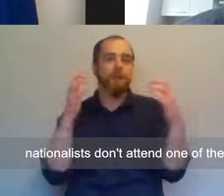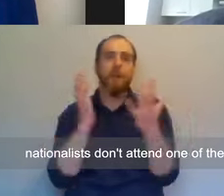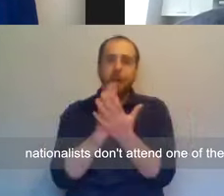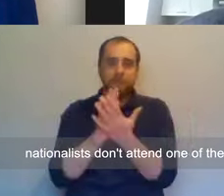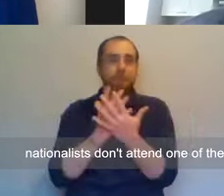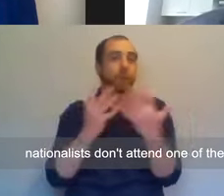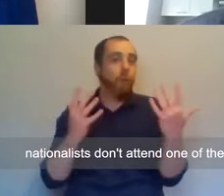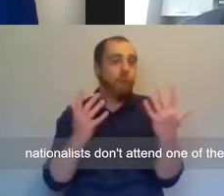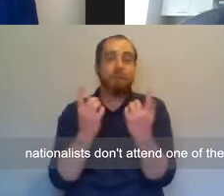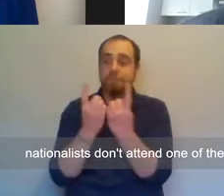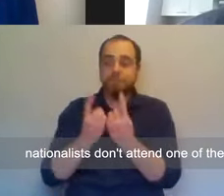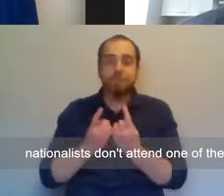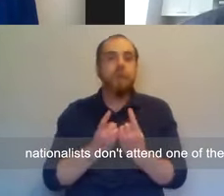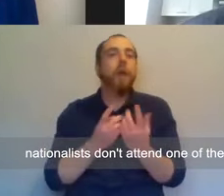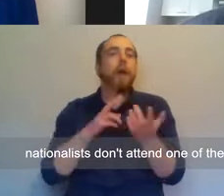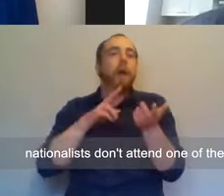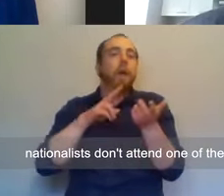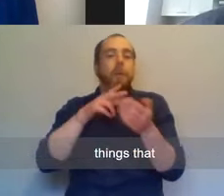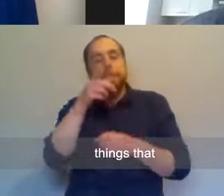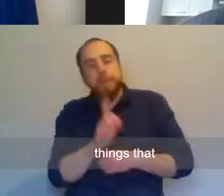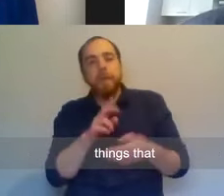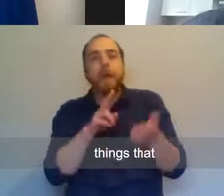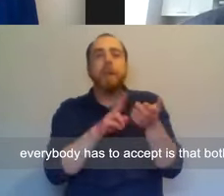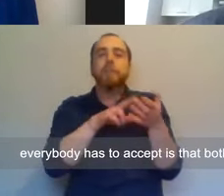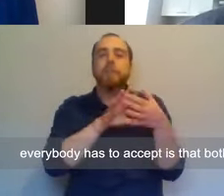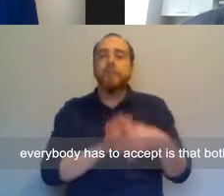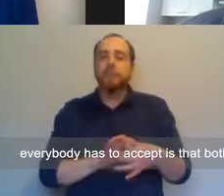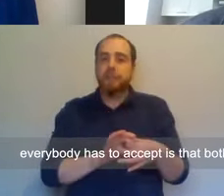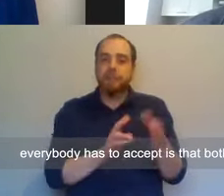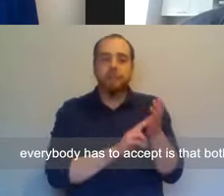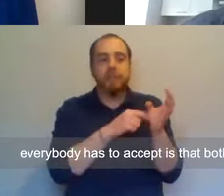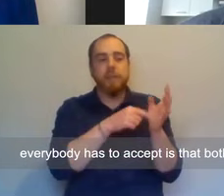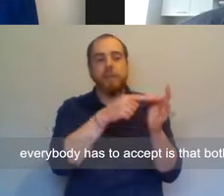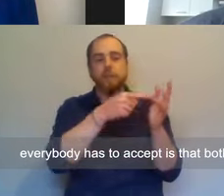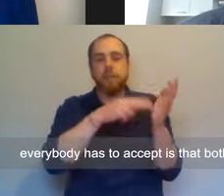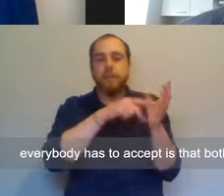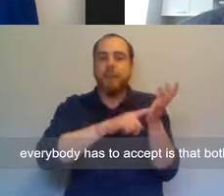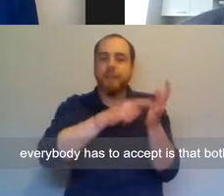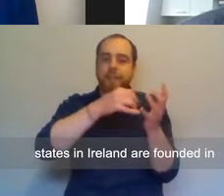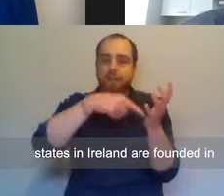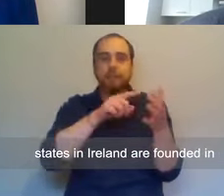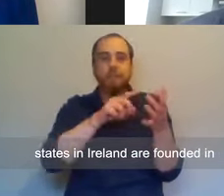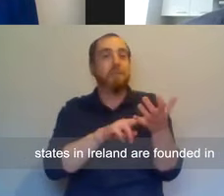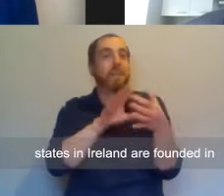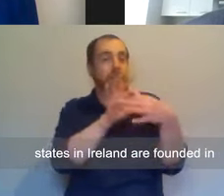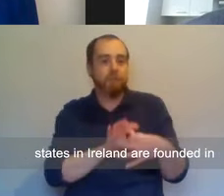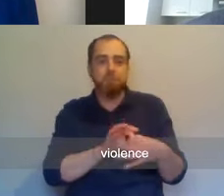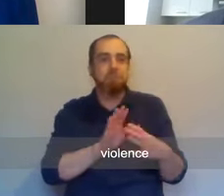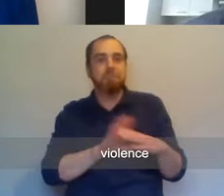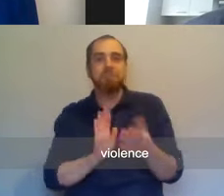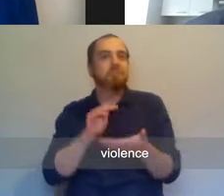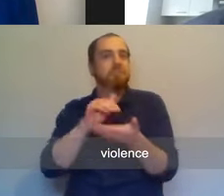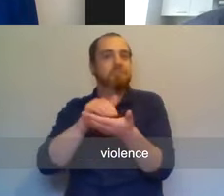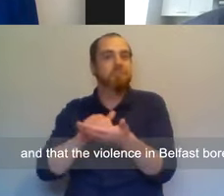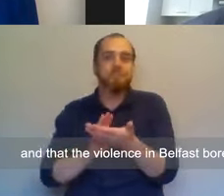Nationalists don't attend. One of the things that everybody has to accept is that both states in Ireland are founded in